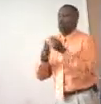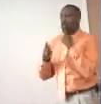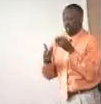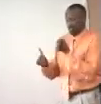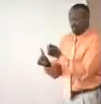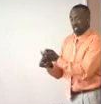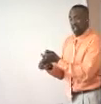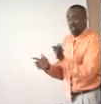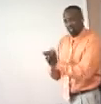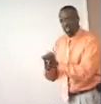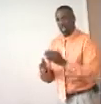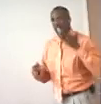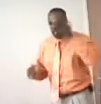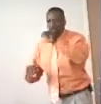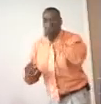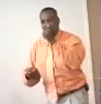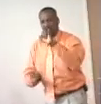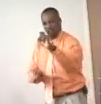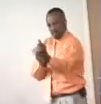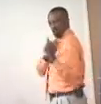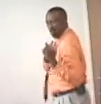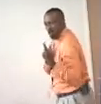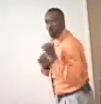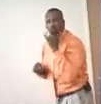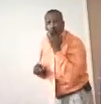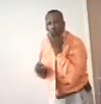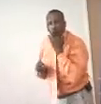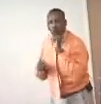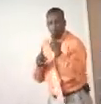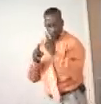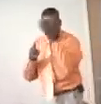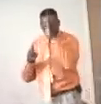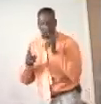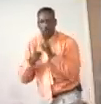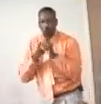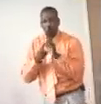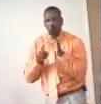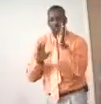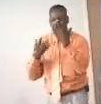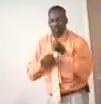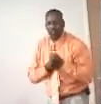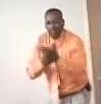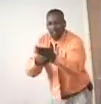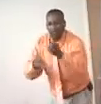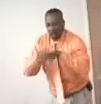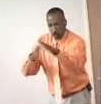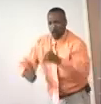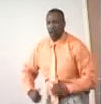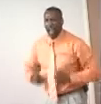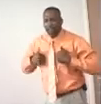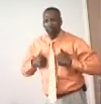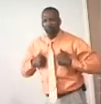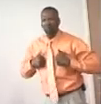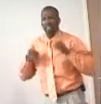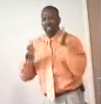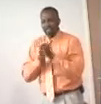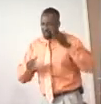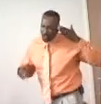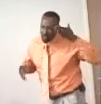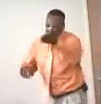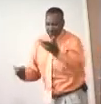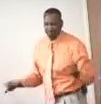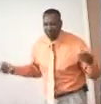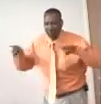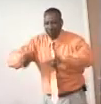says of itself that it will not return void. So once God's word has been released in your life, it